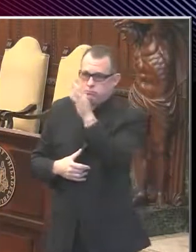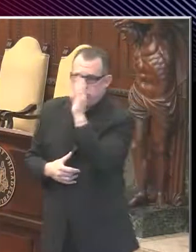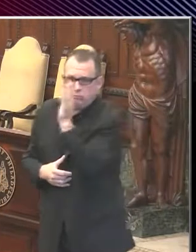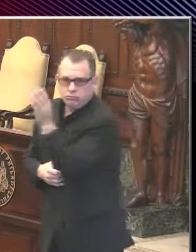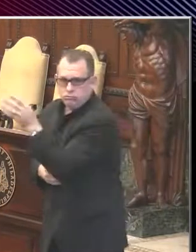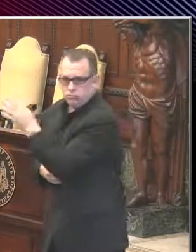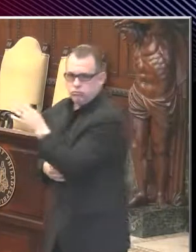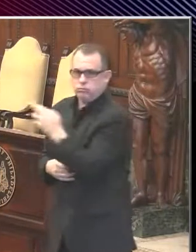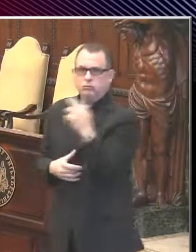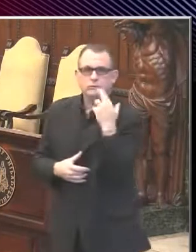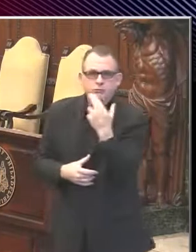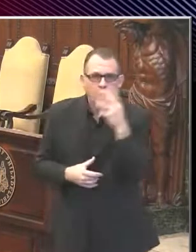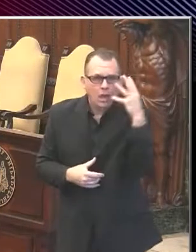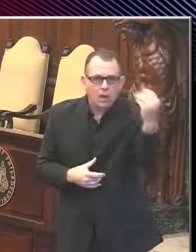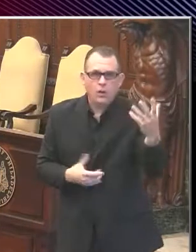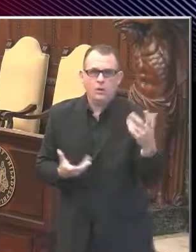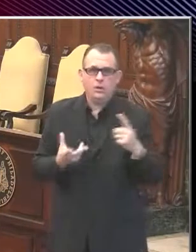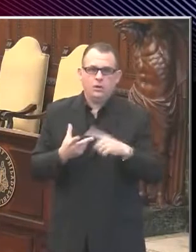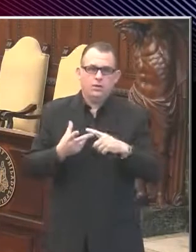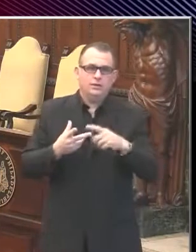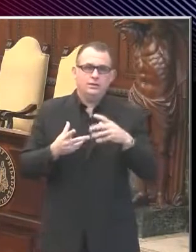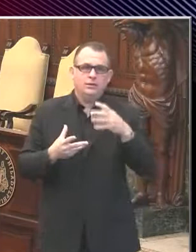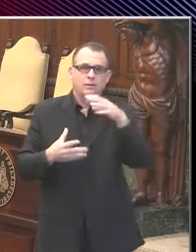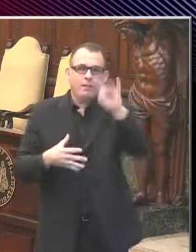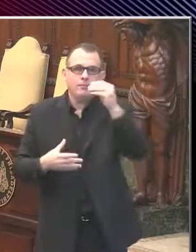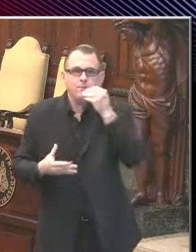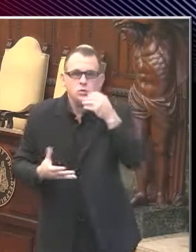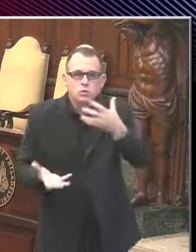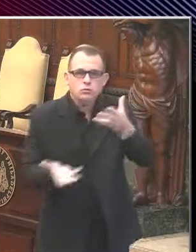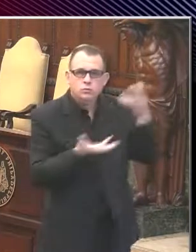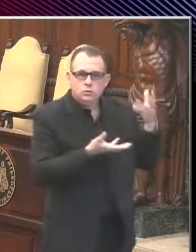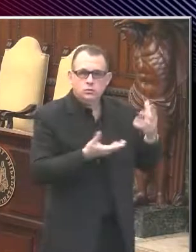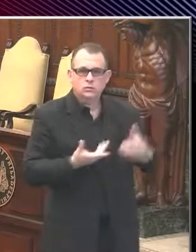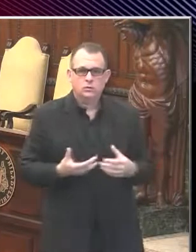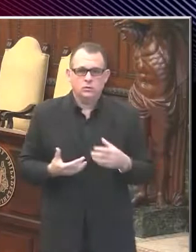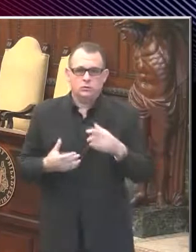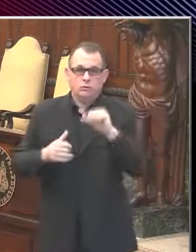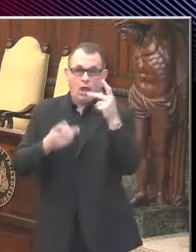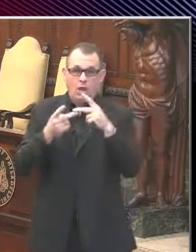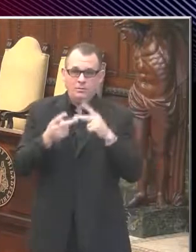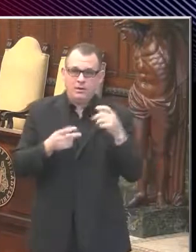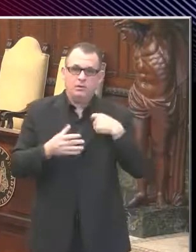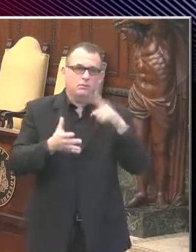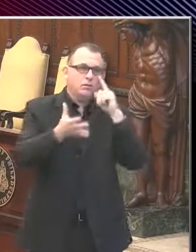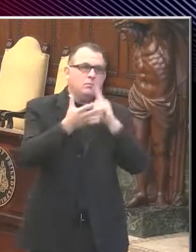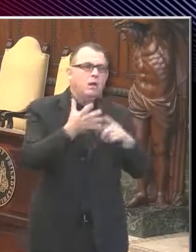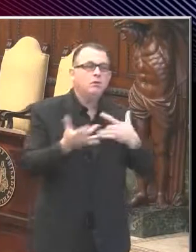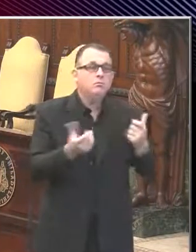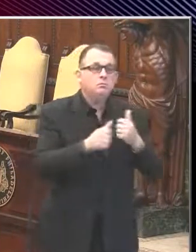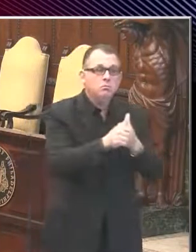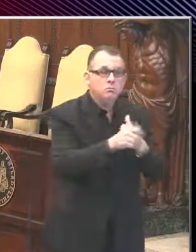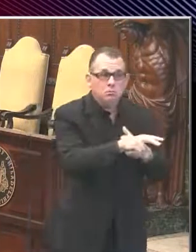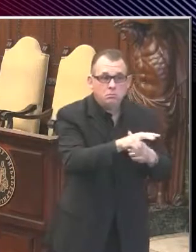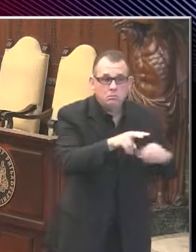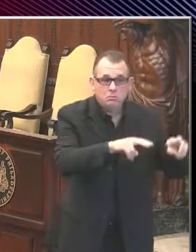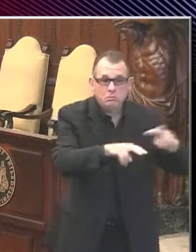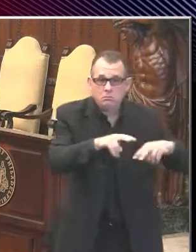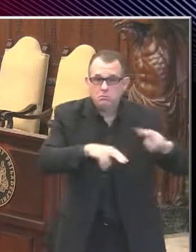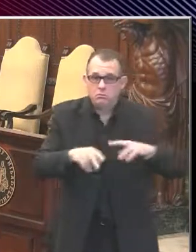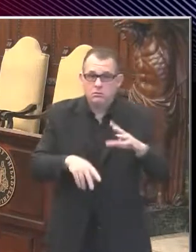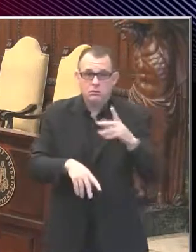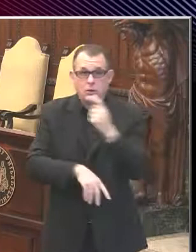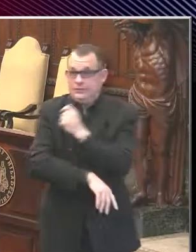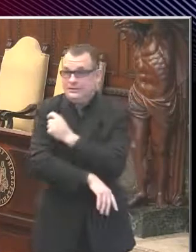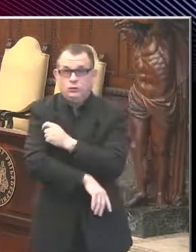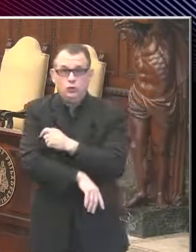takeout, don't have indoor dining now. And there are other places that we inspect, such as tattoo parlors, for example. Beyond that, we